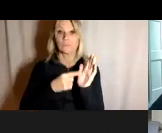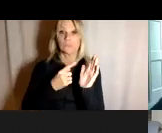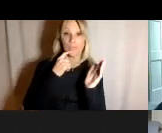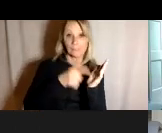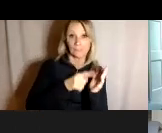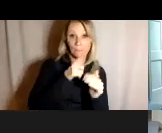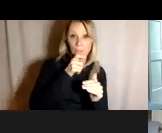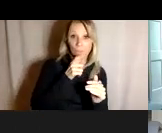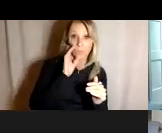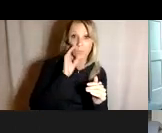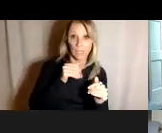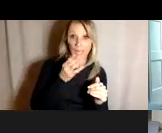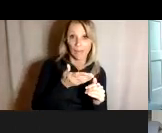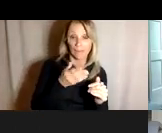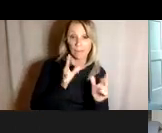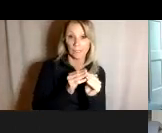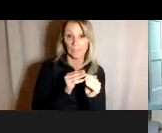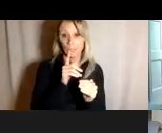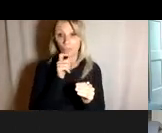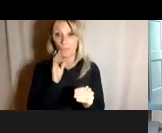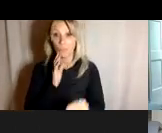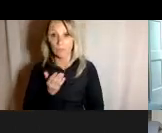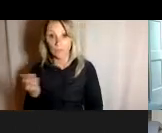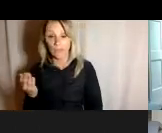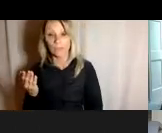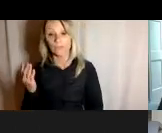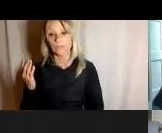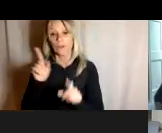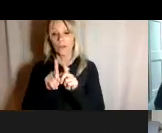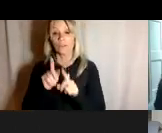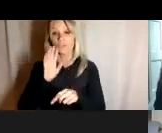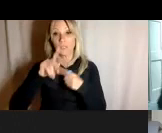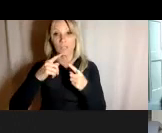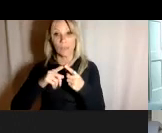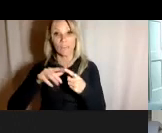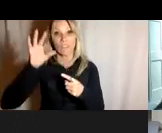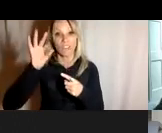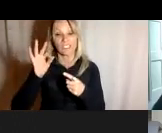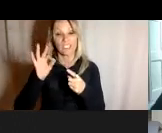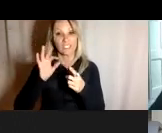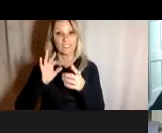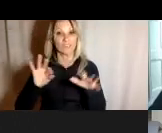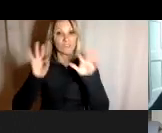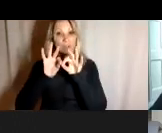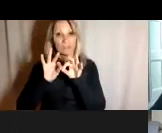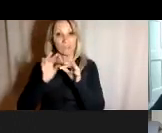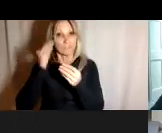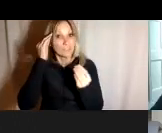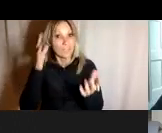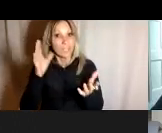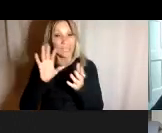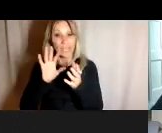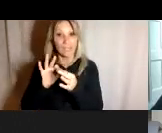we're going to talk about finding the relevant data you need to support your perspective uh